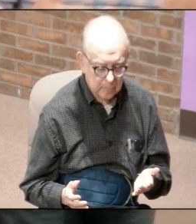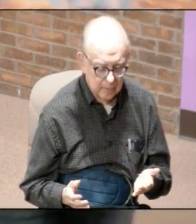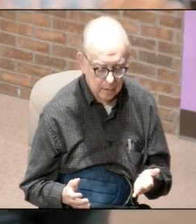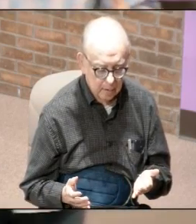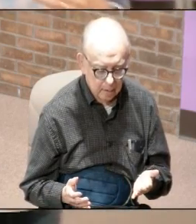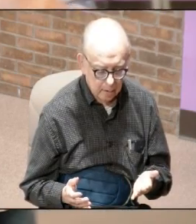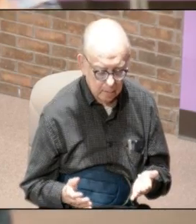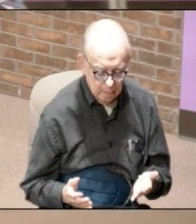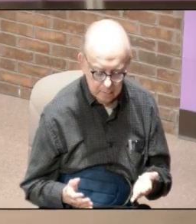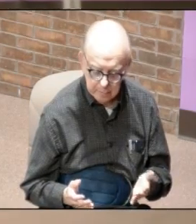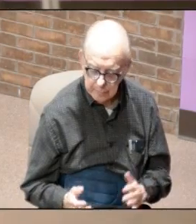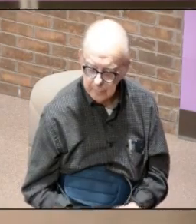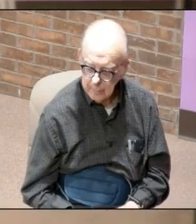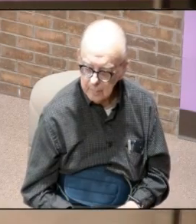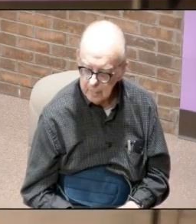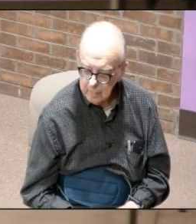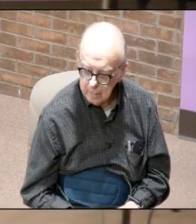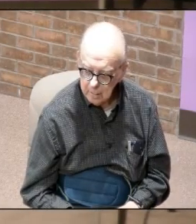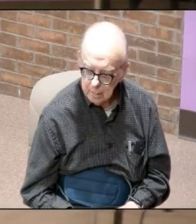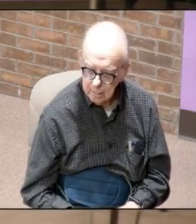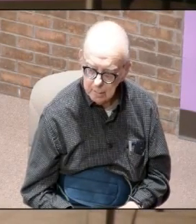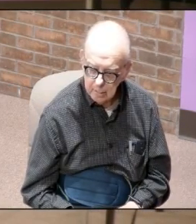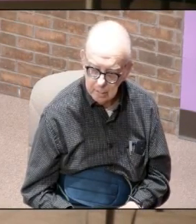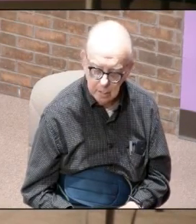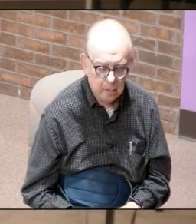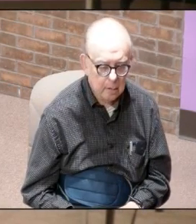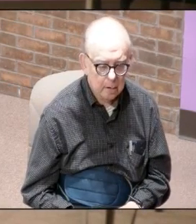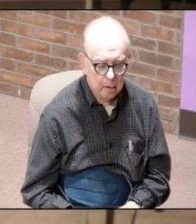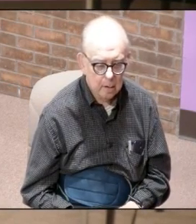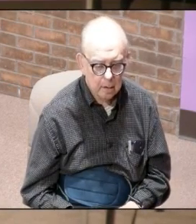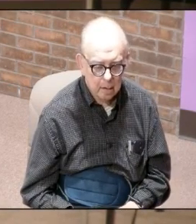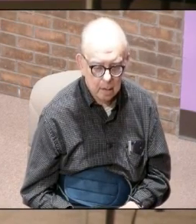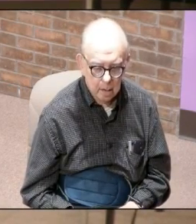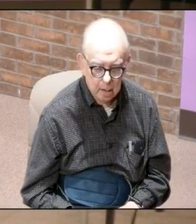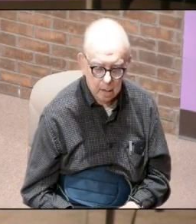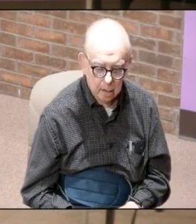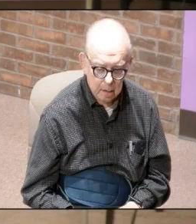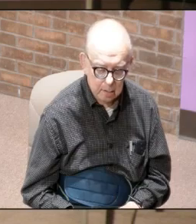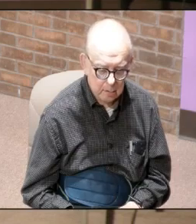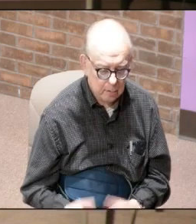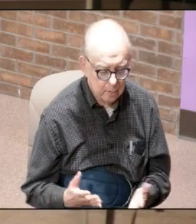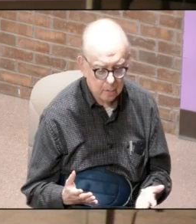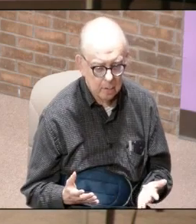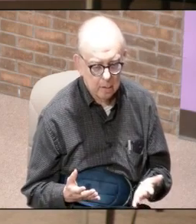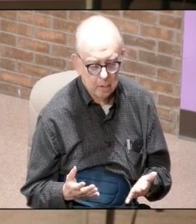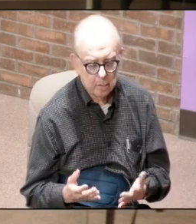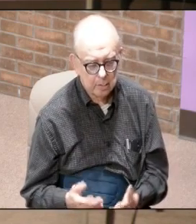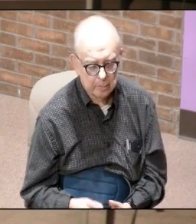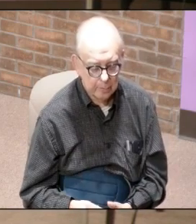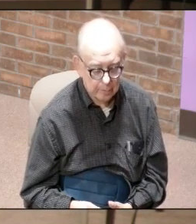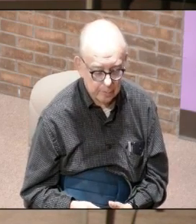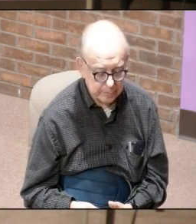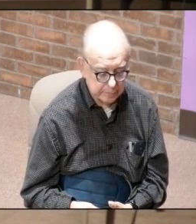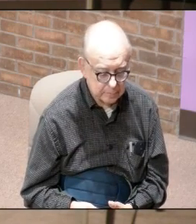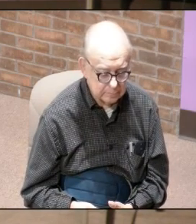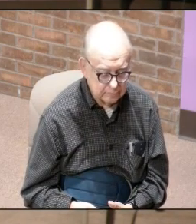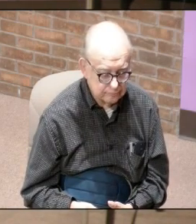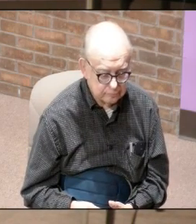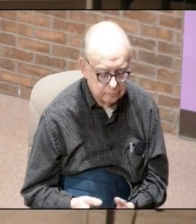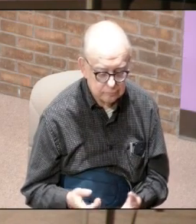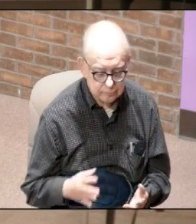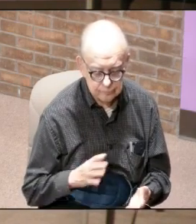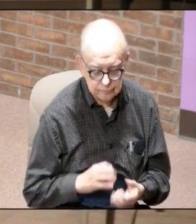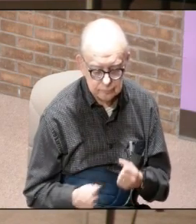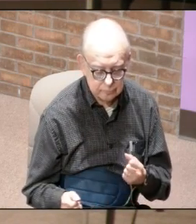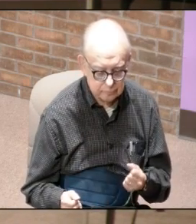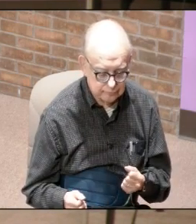thalapa is thalapa thalipis thalipis when we are